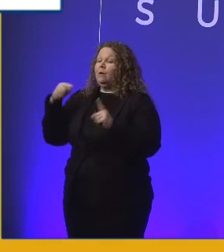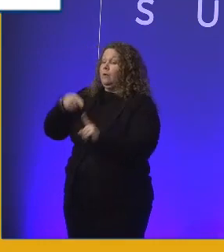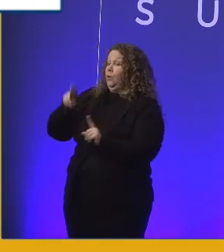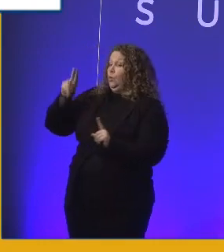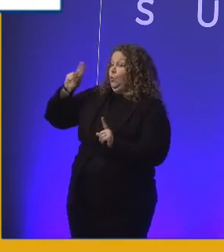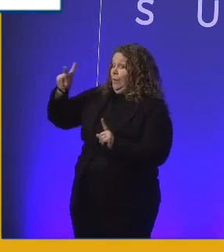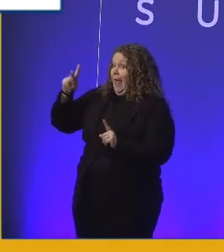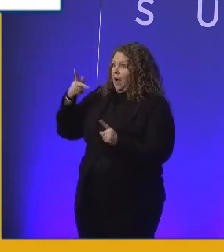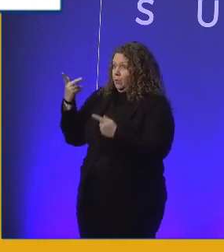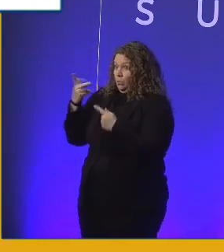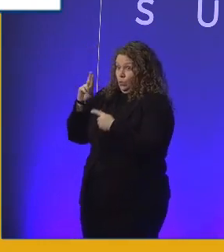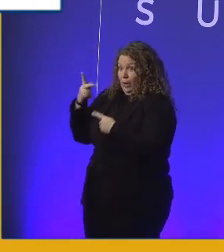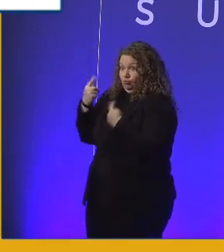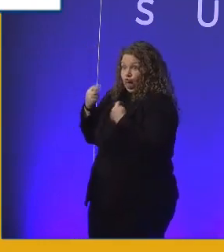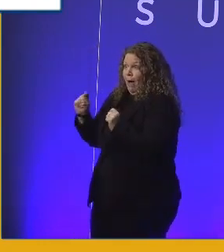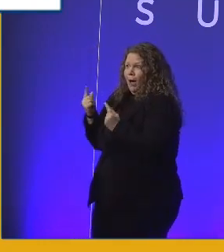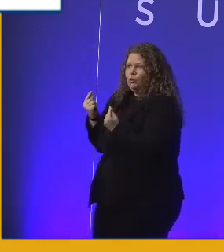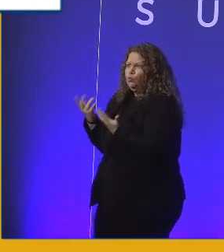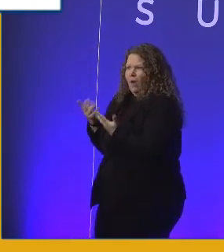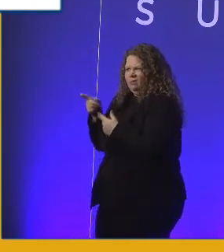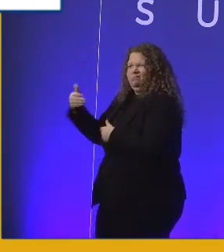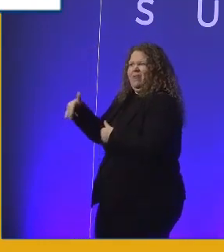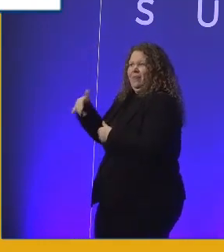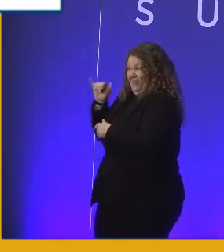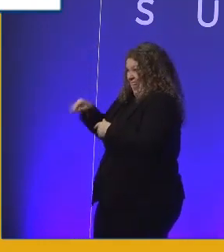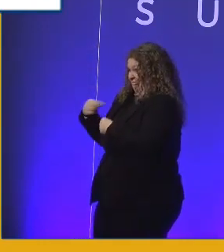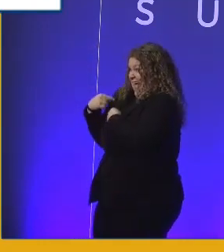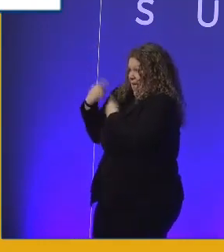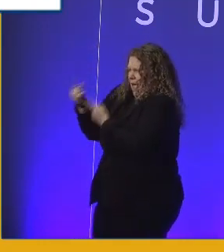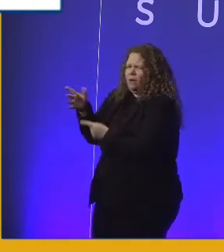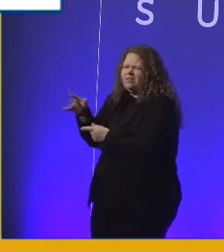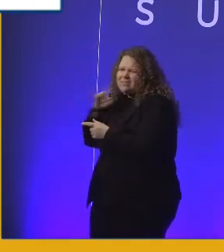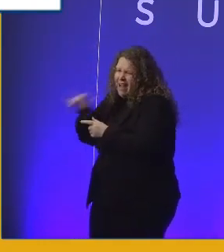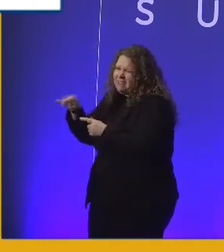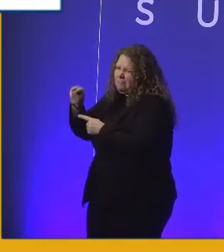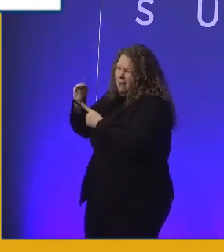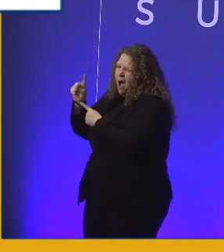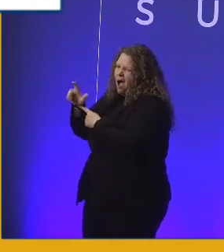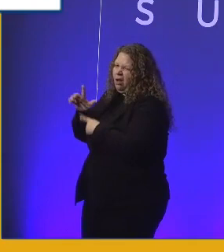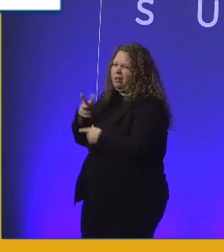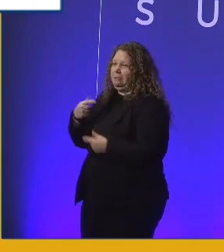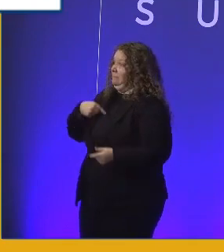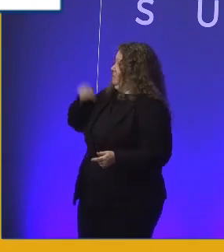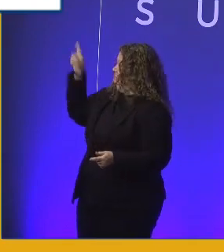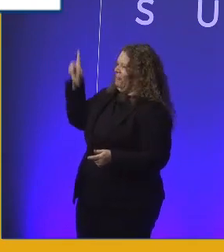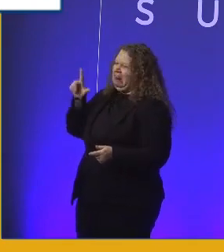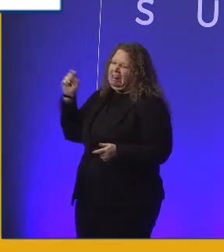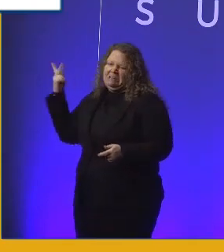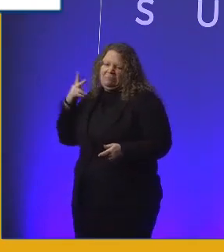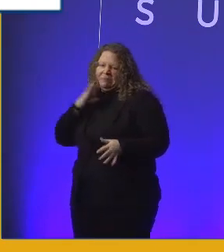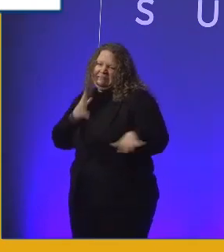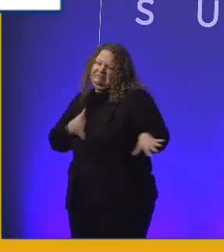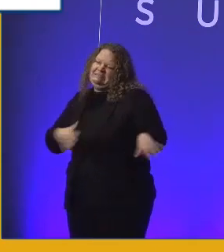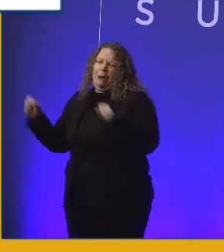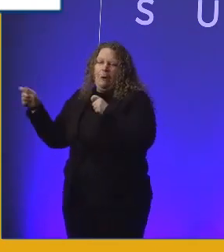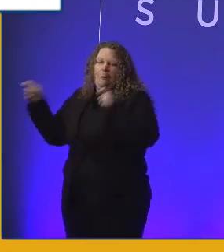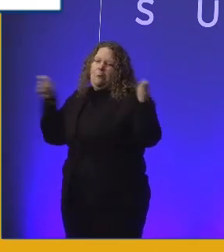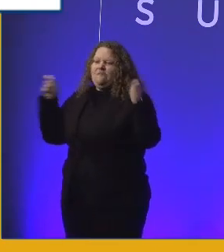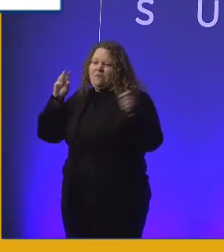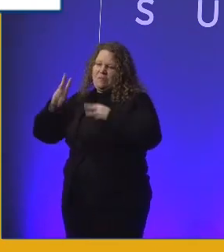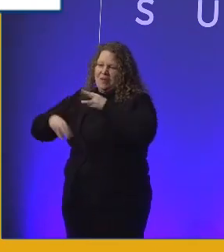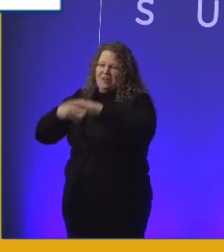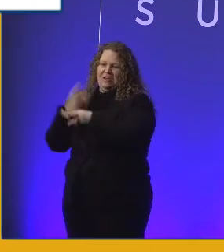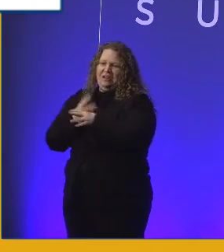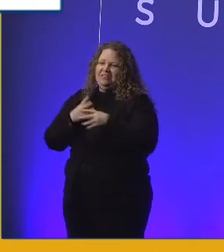I'm a little bit more ambitious than Lee even still. We're to take over the world, right? So let's reach into every labour department. Let's reach into